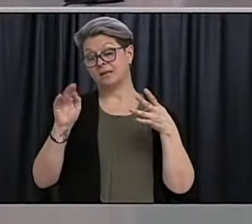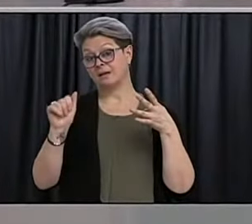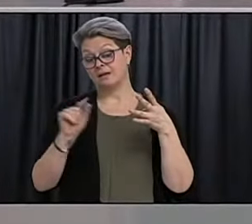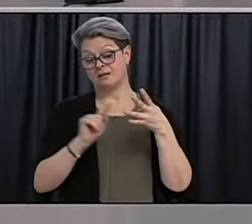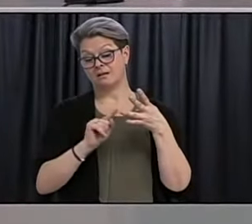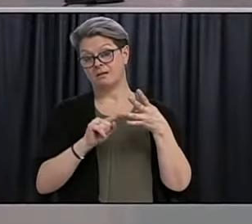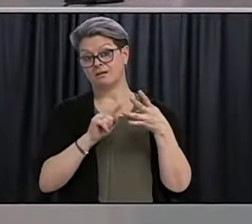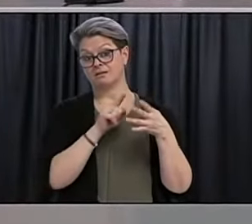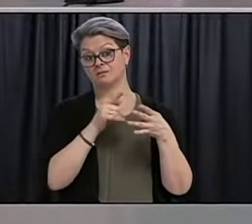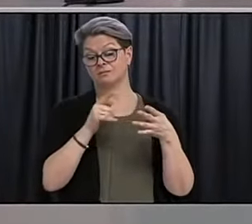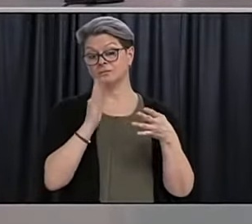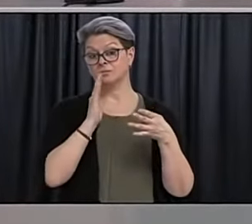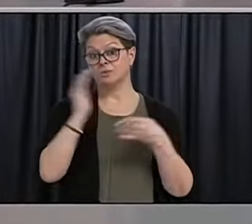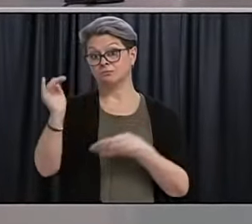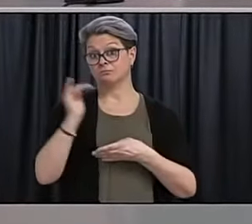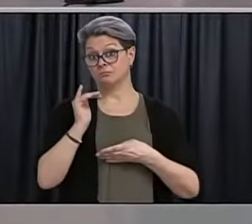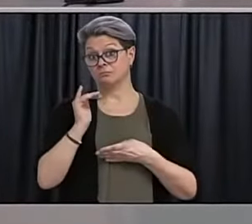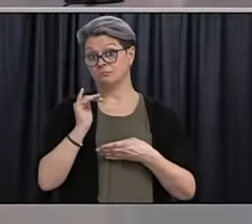begins again?